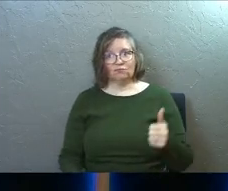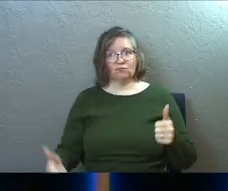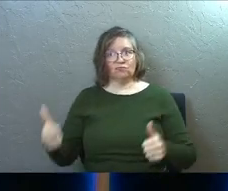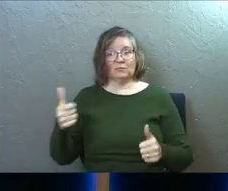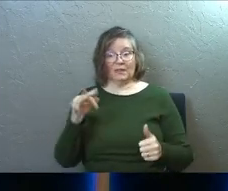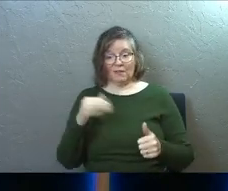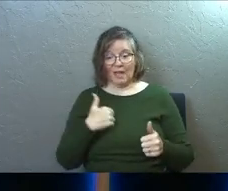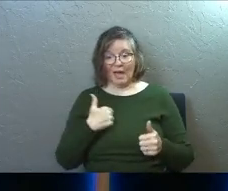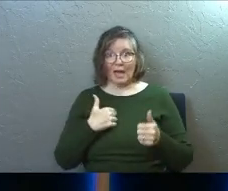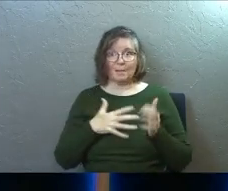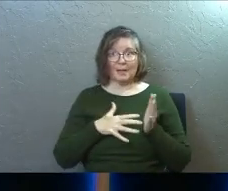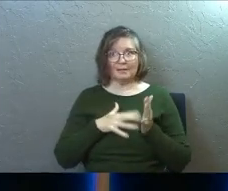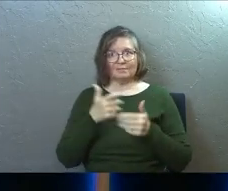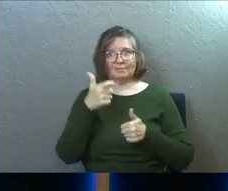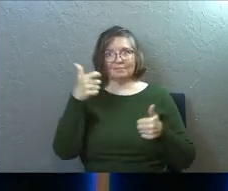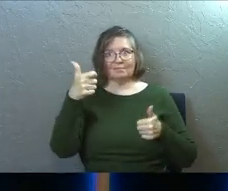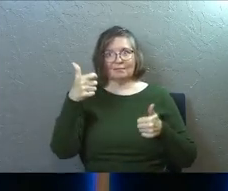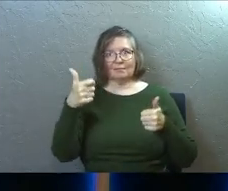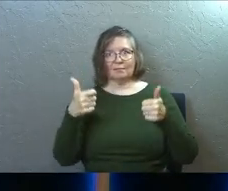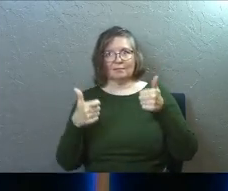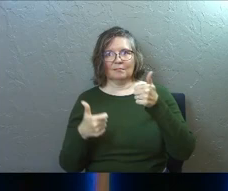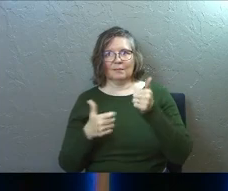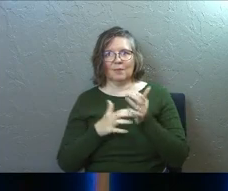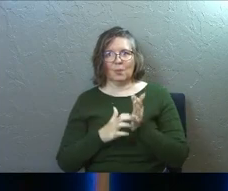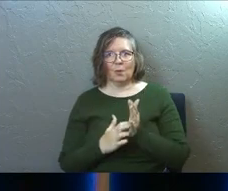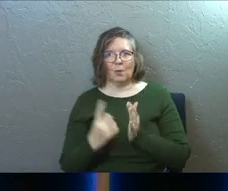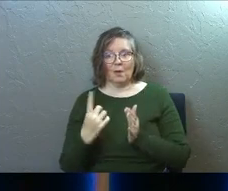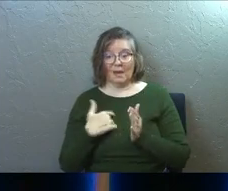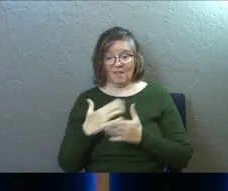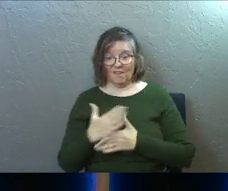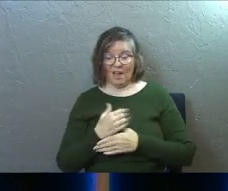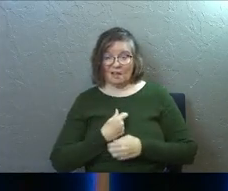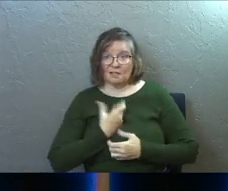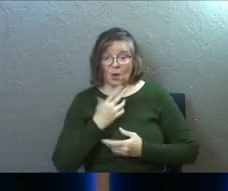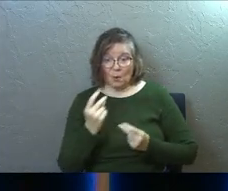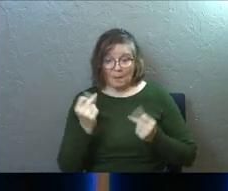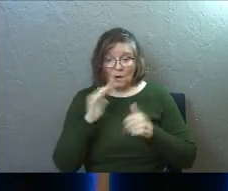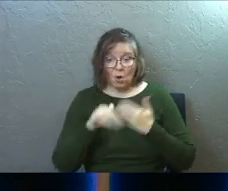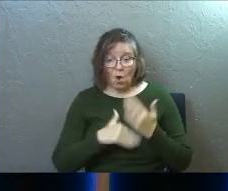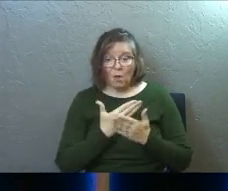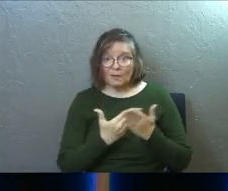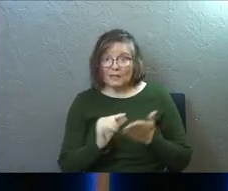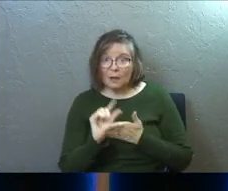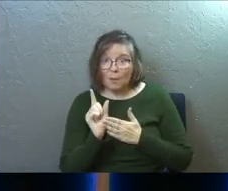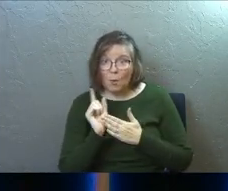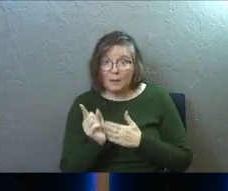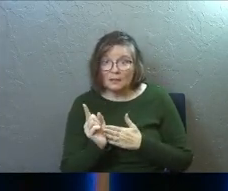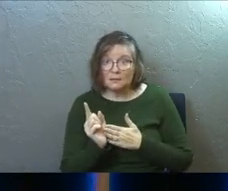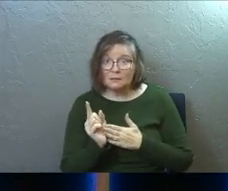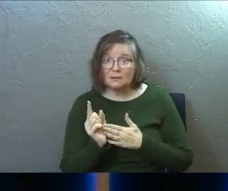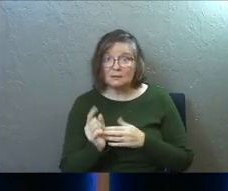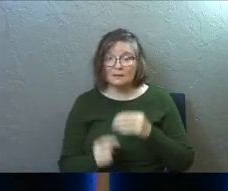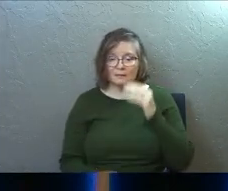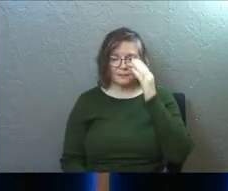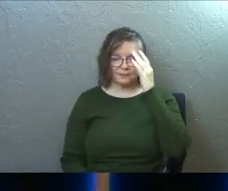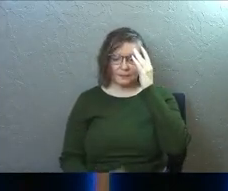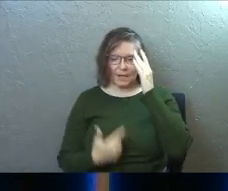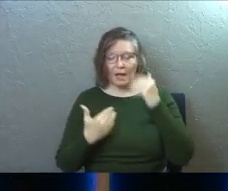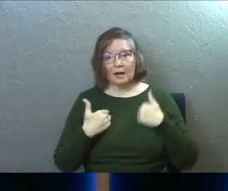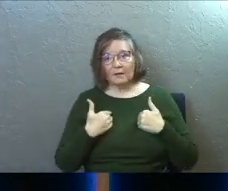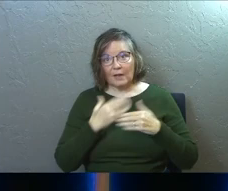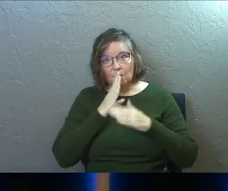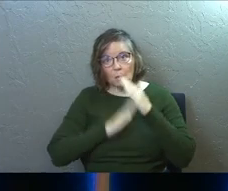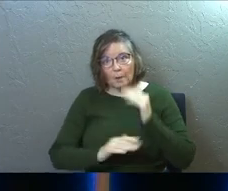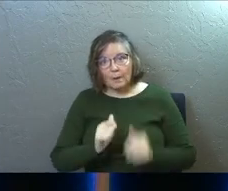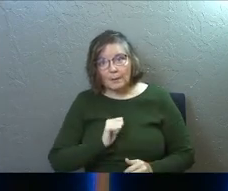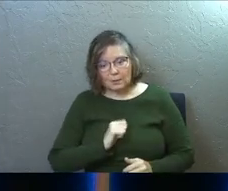If I had, I'd be the weak one. If I had shared with her immediately in all those little moments, I'd had